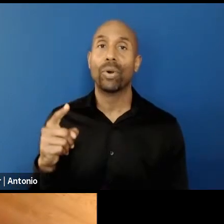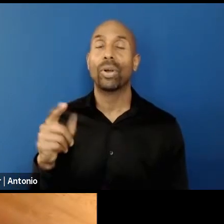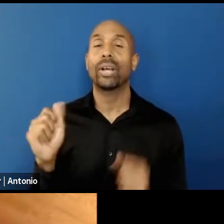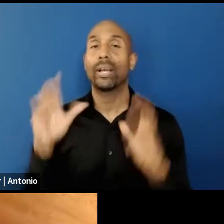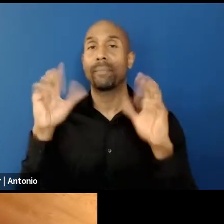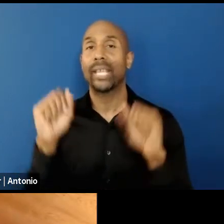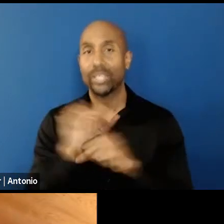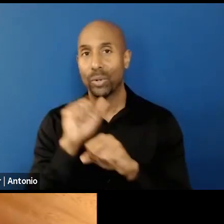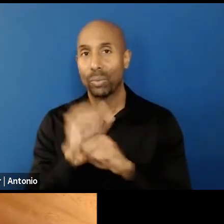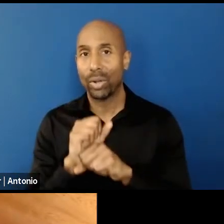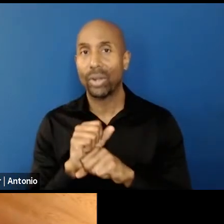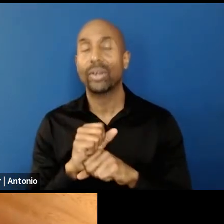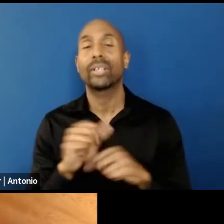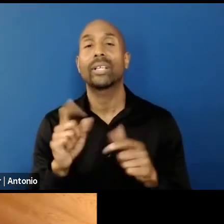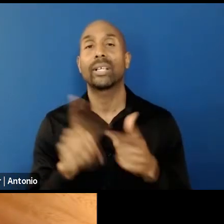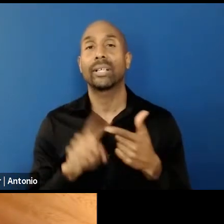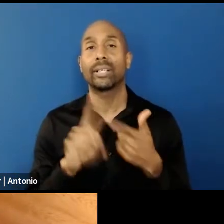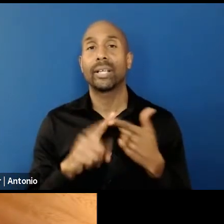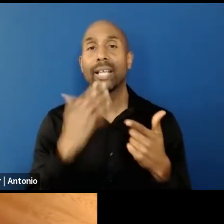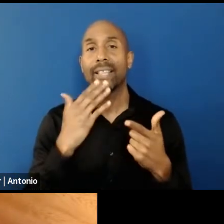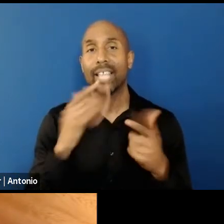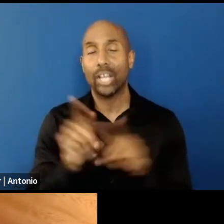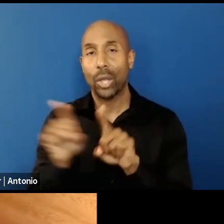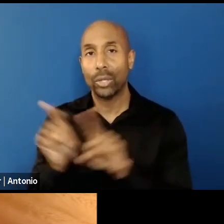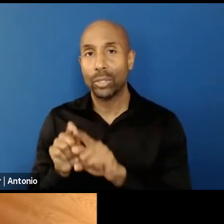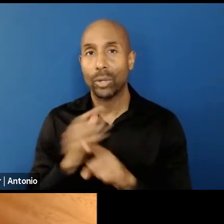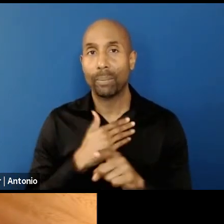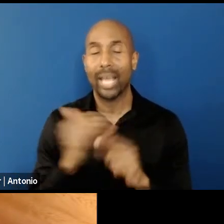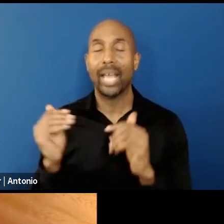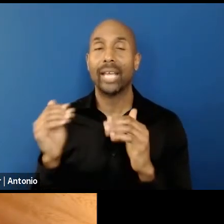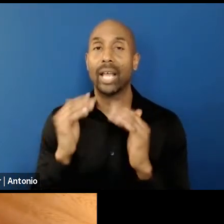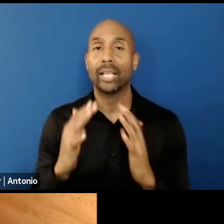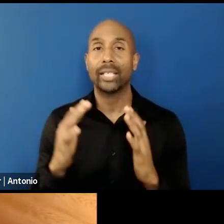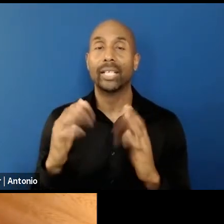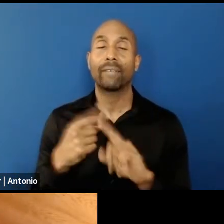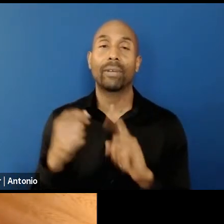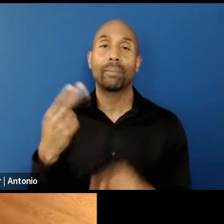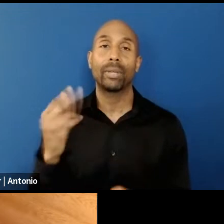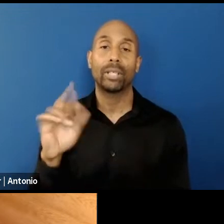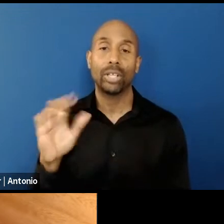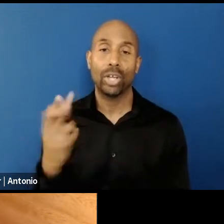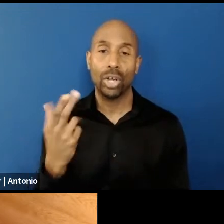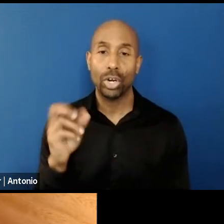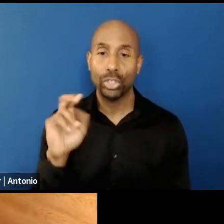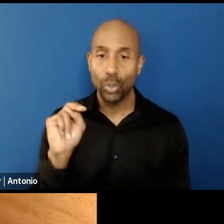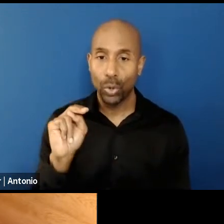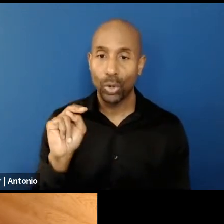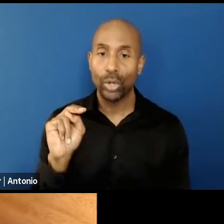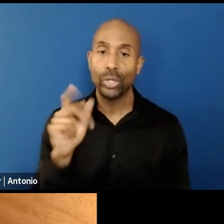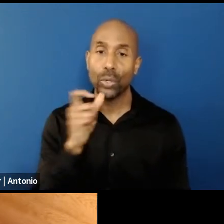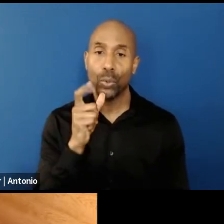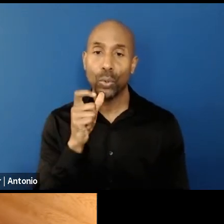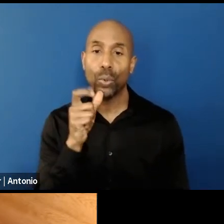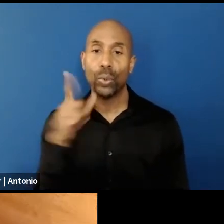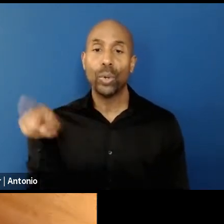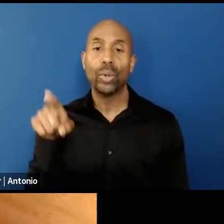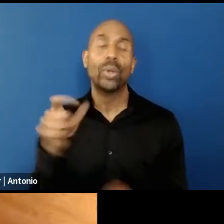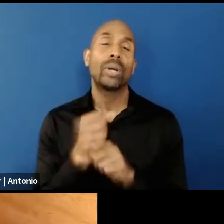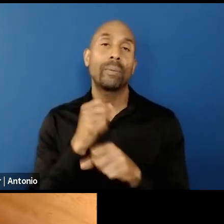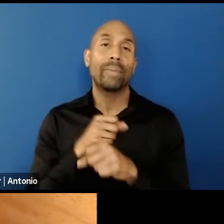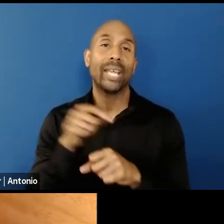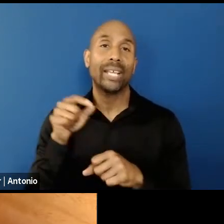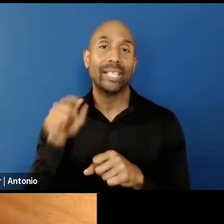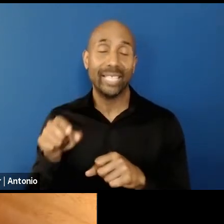amazing work. And I want to thank also all my colleagues at the Hirshhorn who make, uh, this live